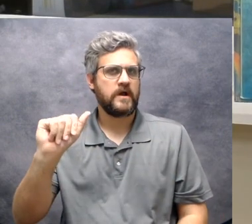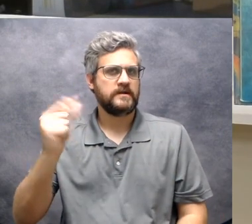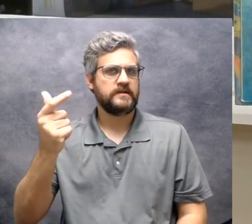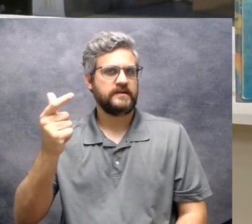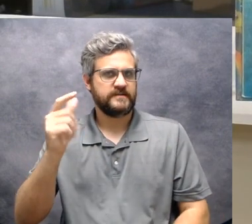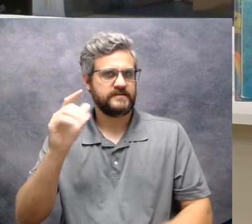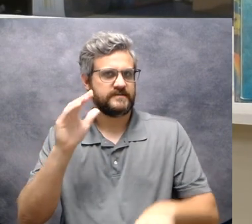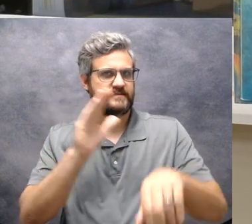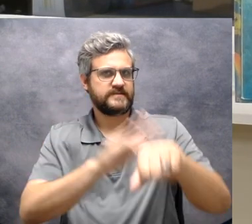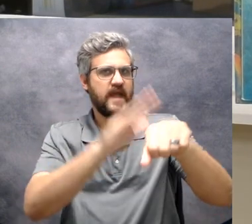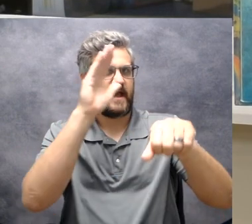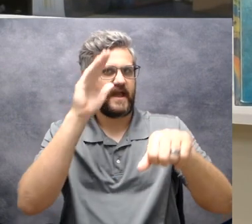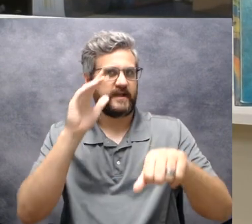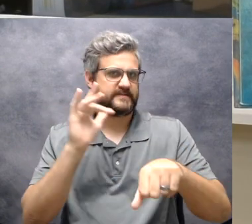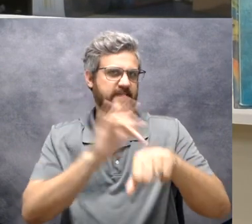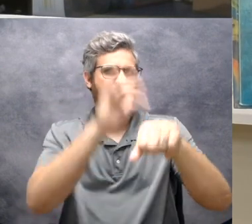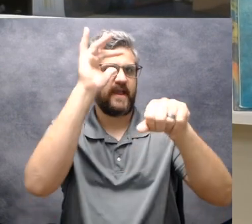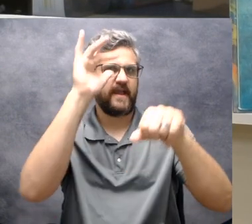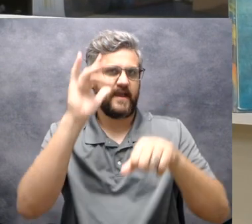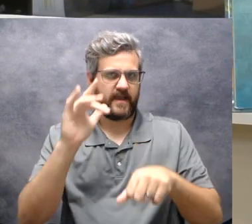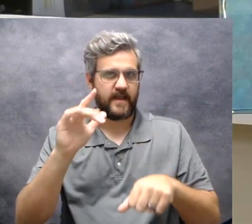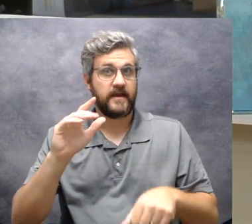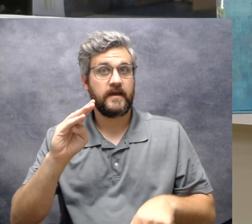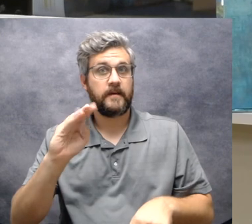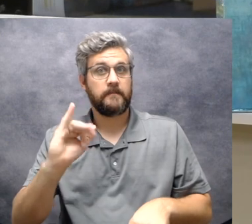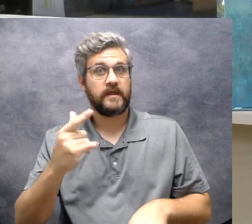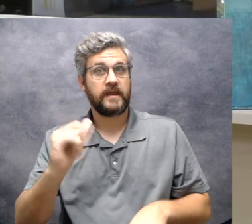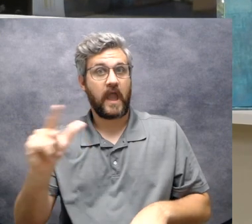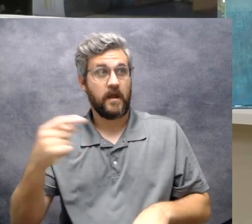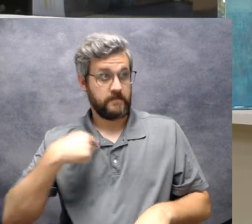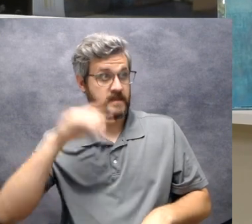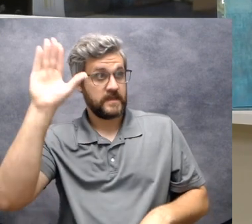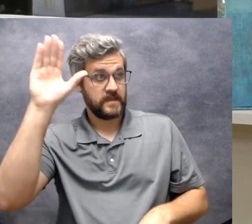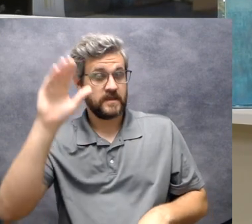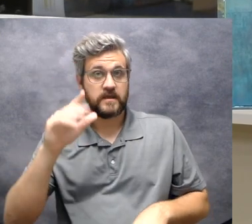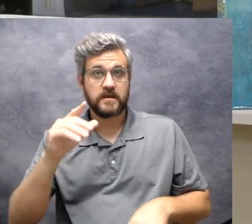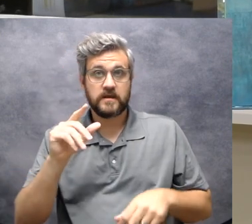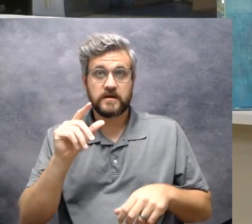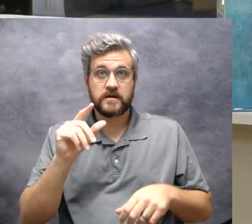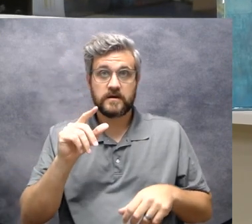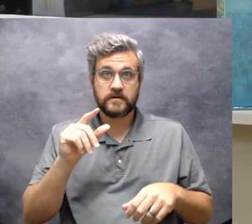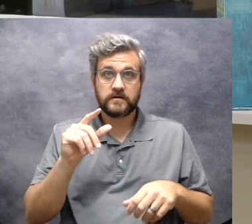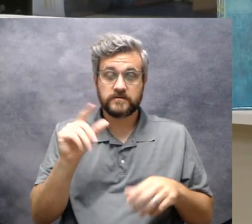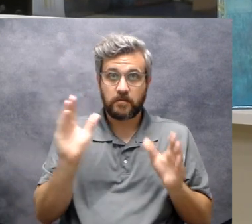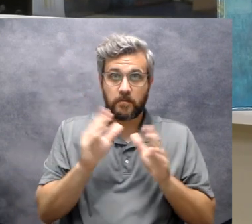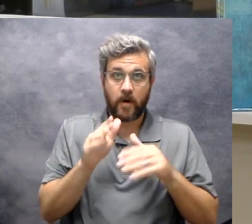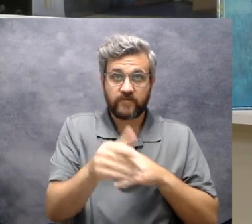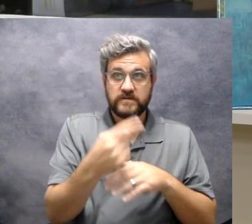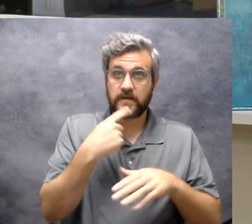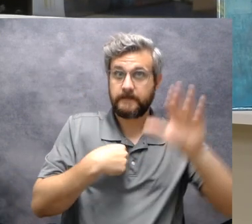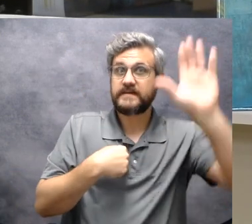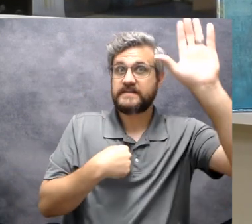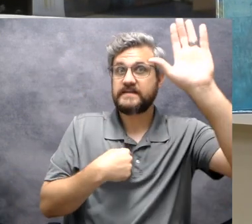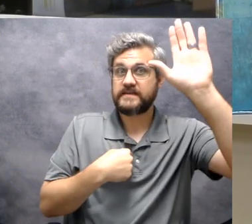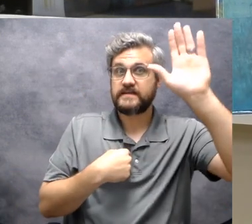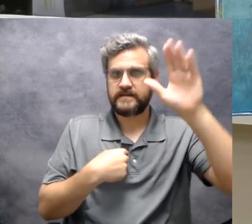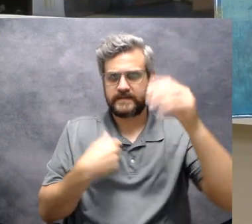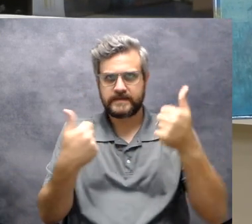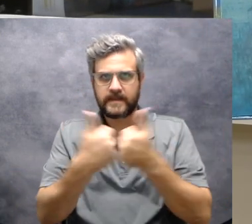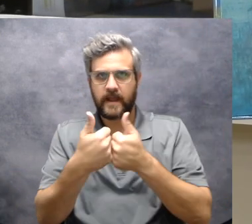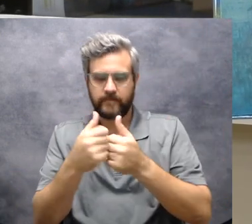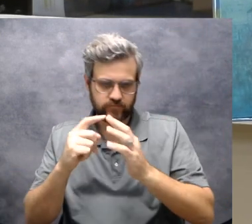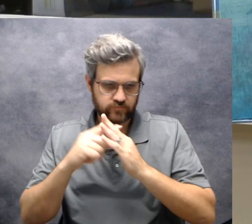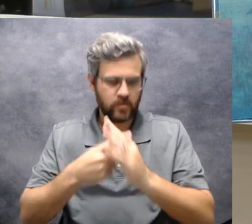too. And Shrimpy said, yeah, me too. When the game started, Big Al was